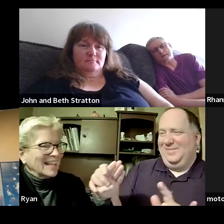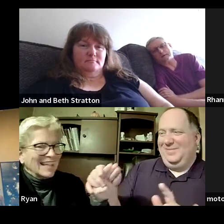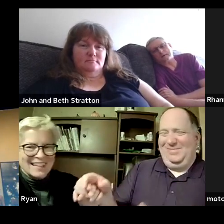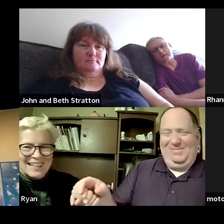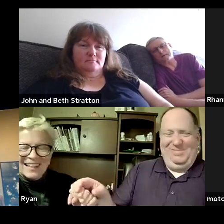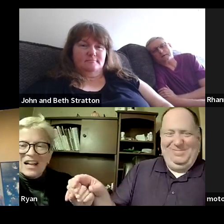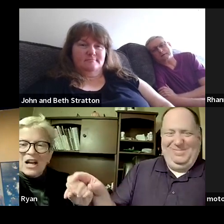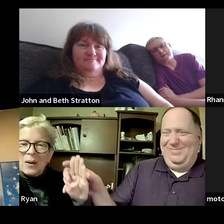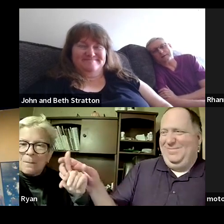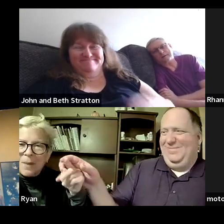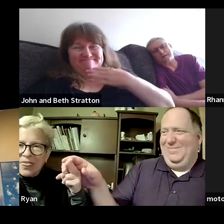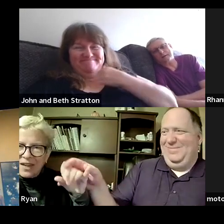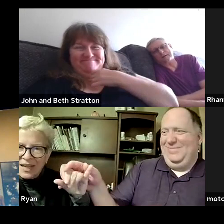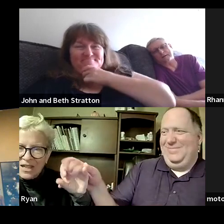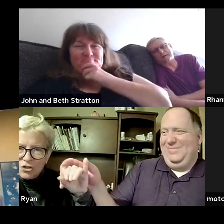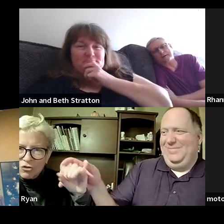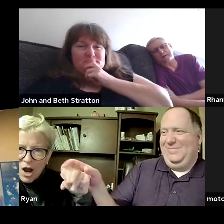bethany and john yes